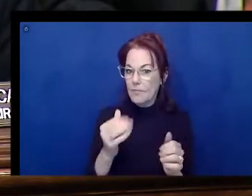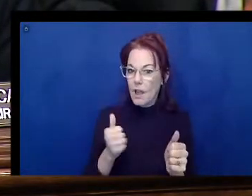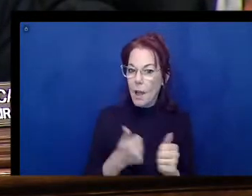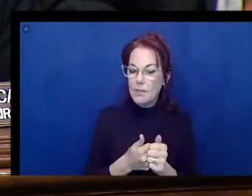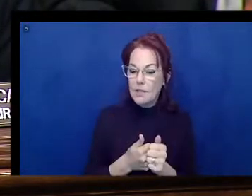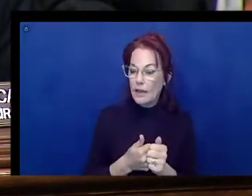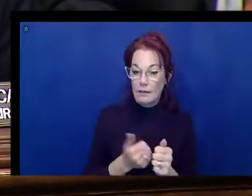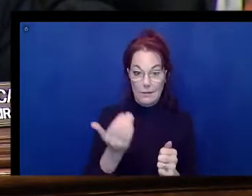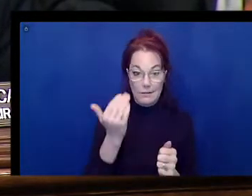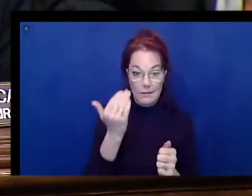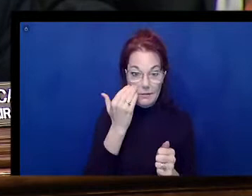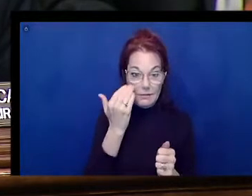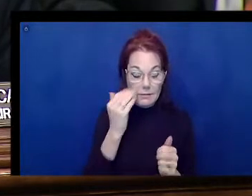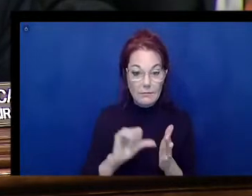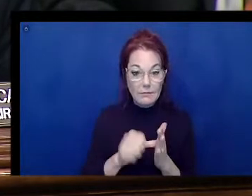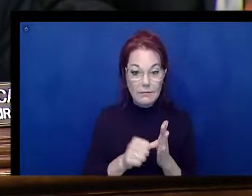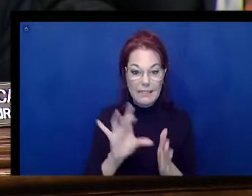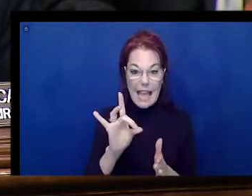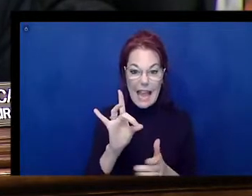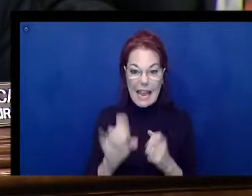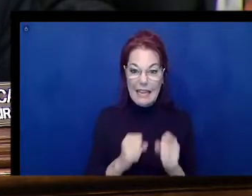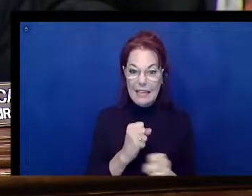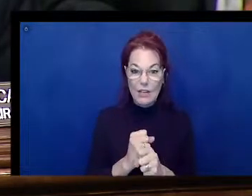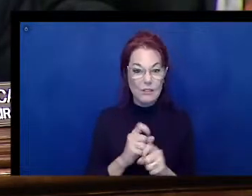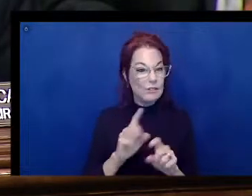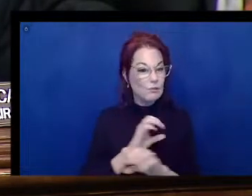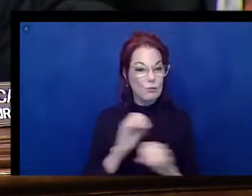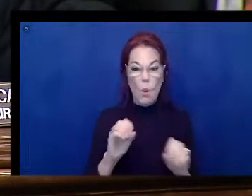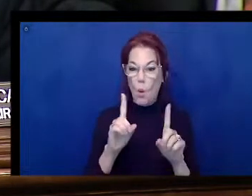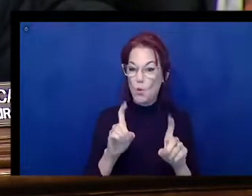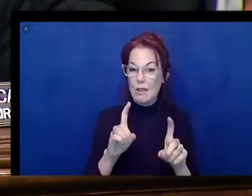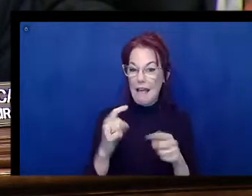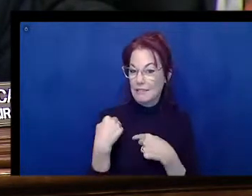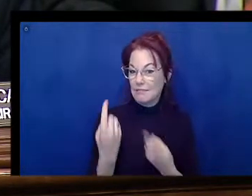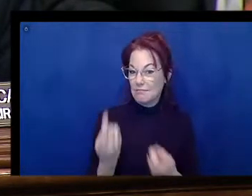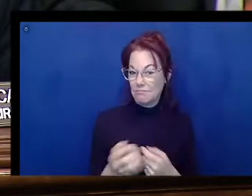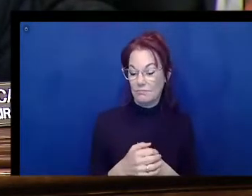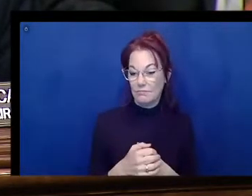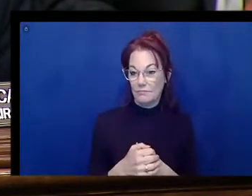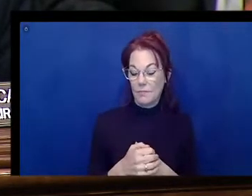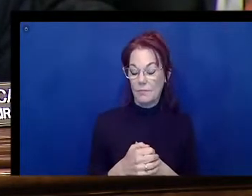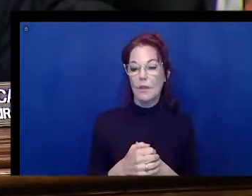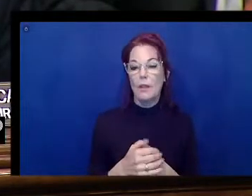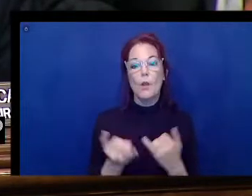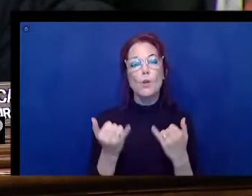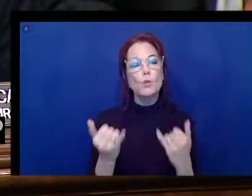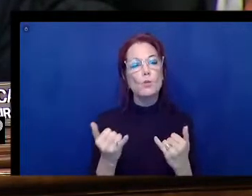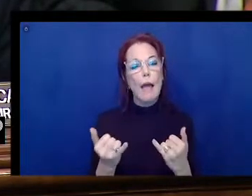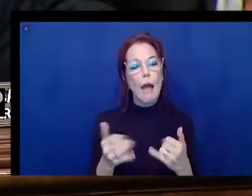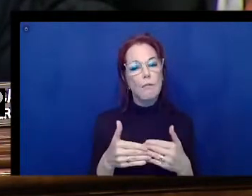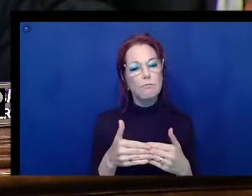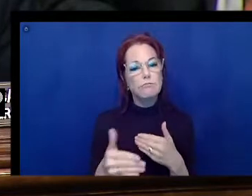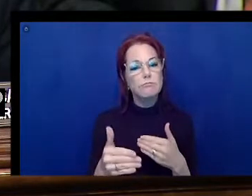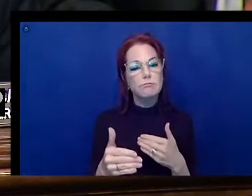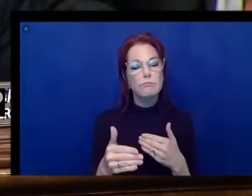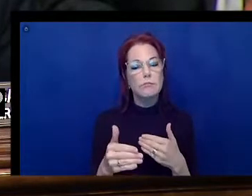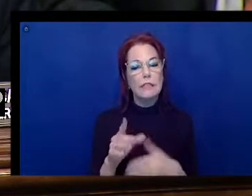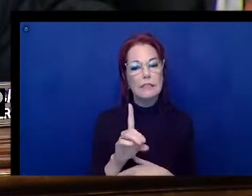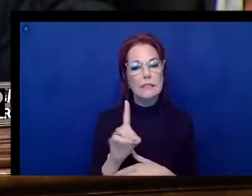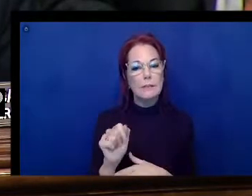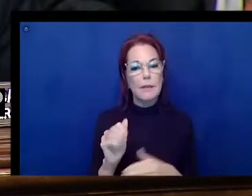due. As we move forward, let's keep the disability community's long-held motto of, quote,